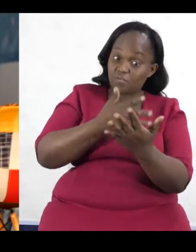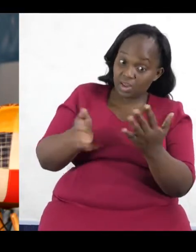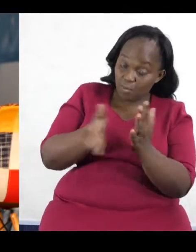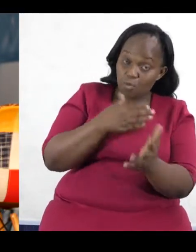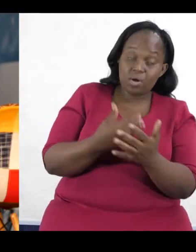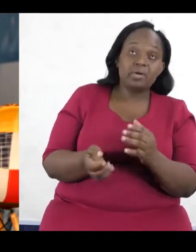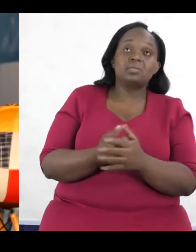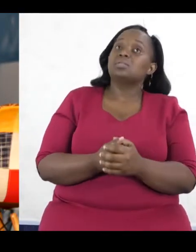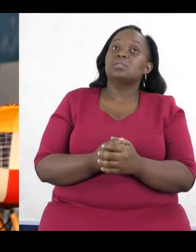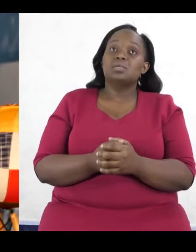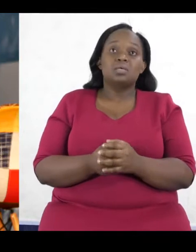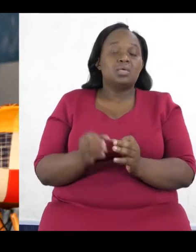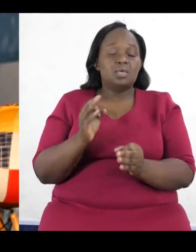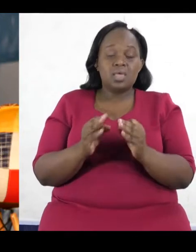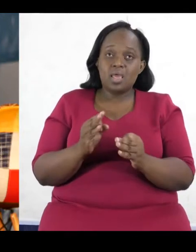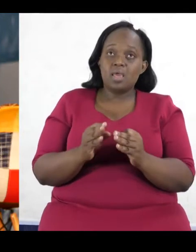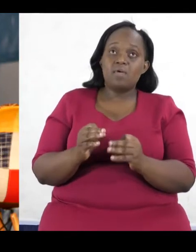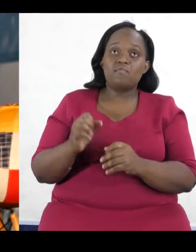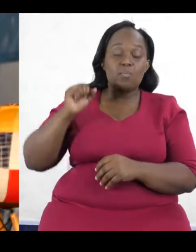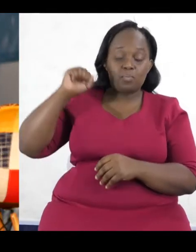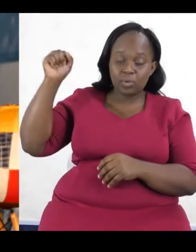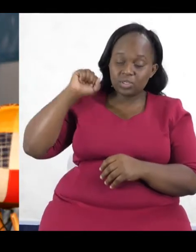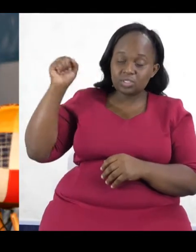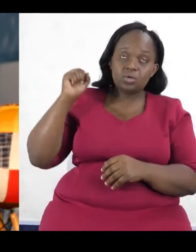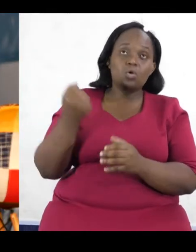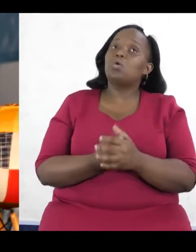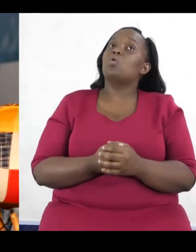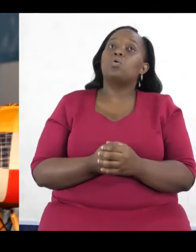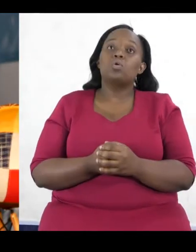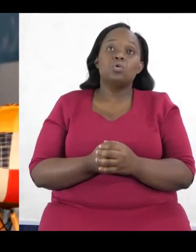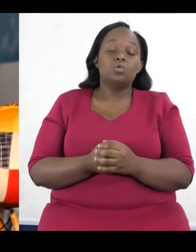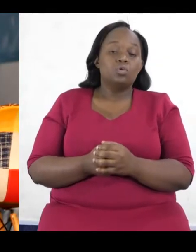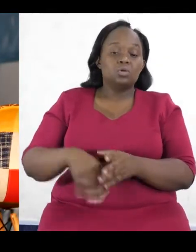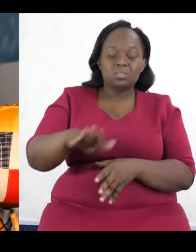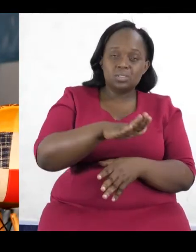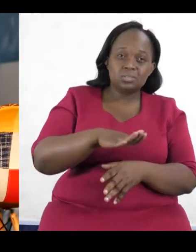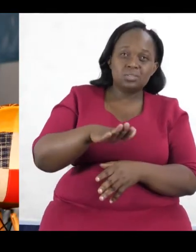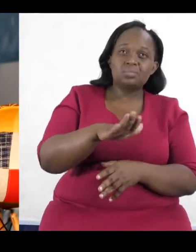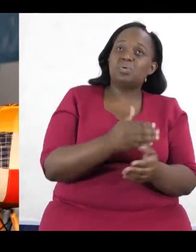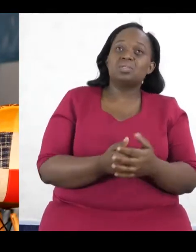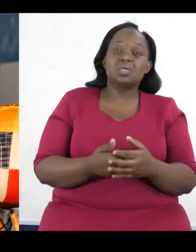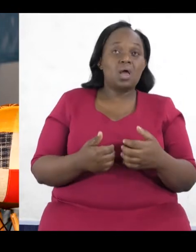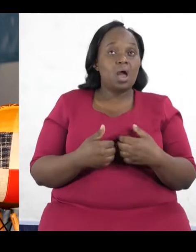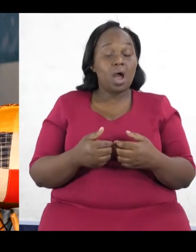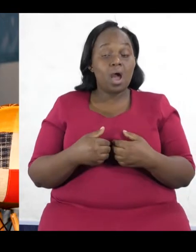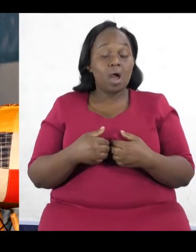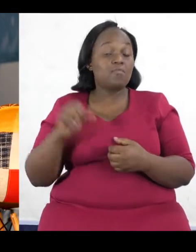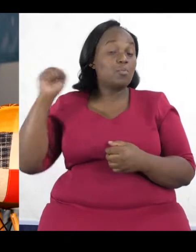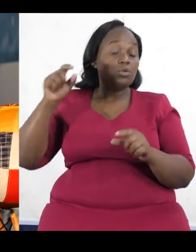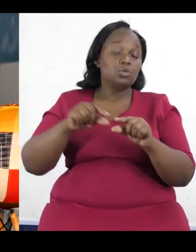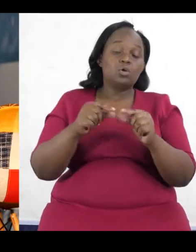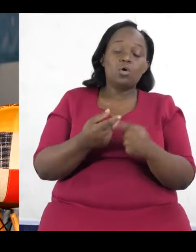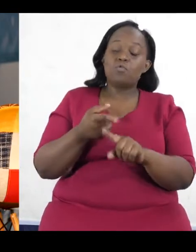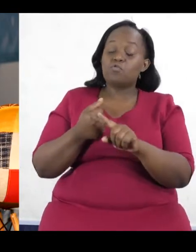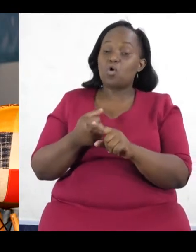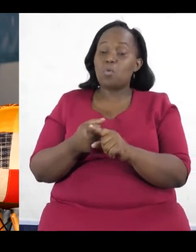put in place, for as long as there's no political goodwill from the people who are within these spaces, and there's no political goodwill from